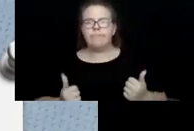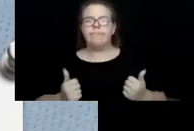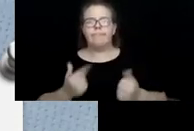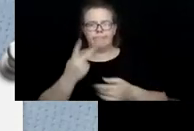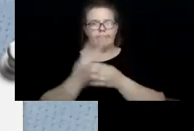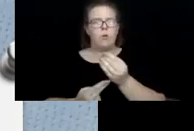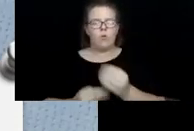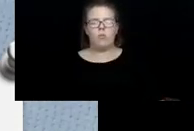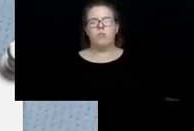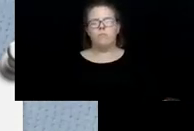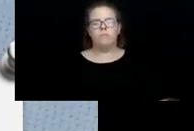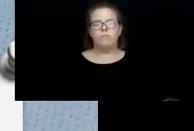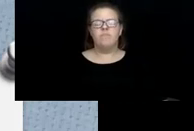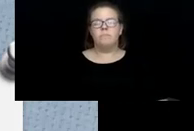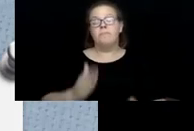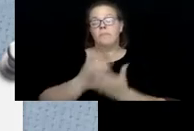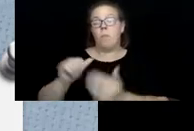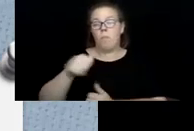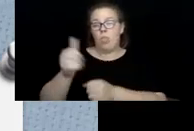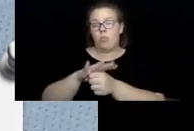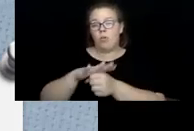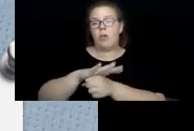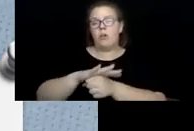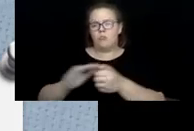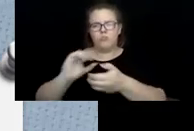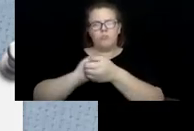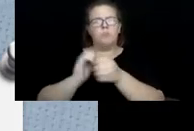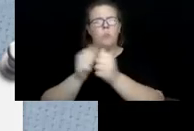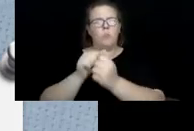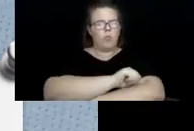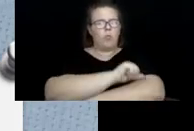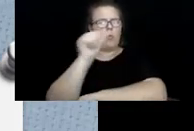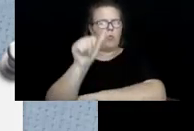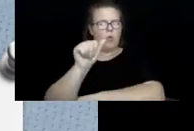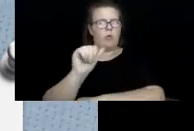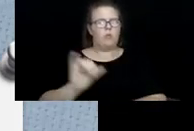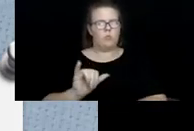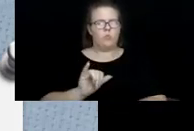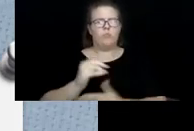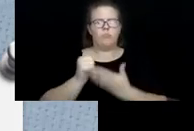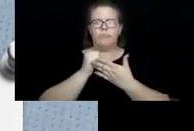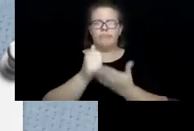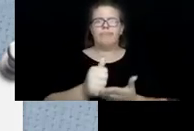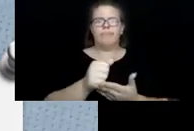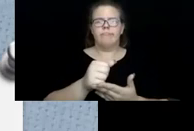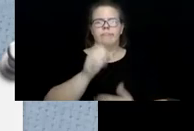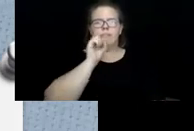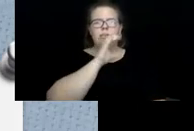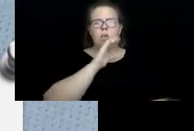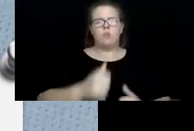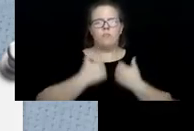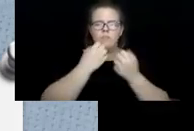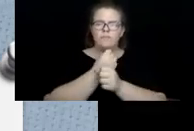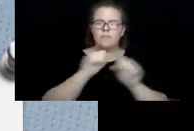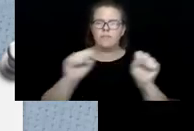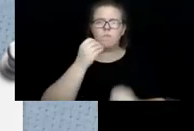um, some other contiguous counties also work with Aurora of central New York to, uh, to help our seniors live safely at